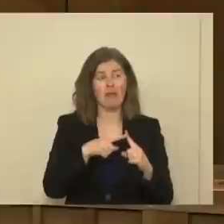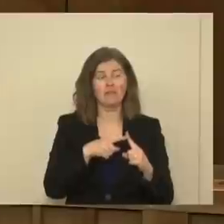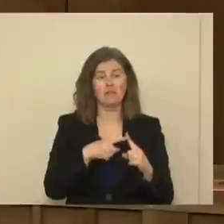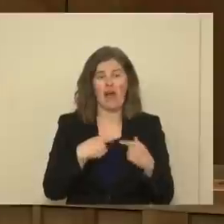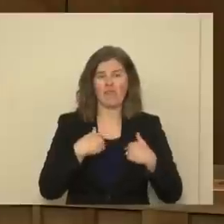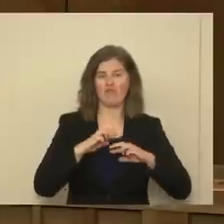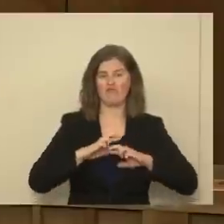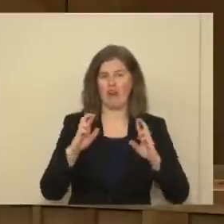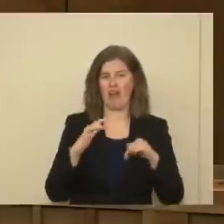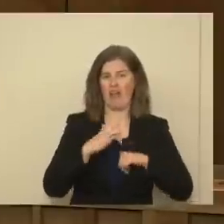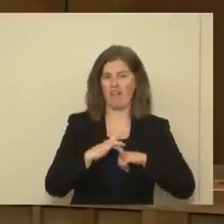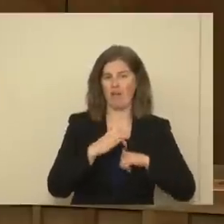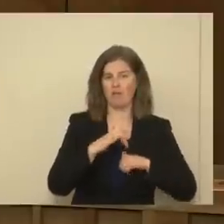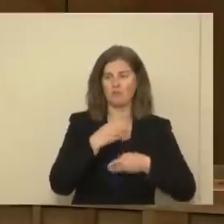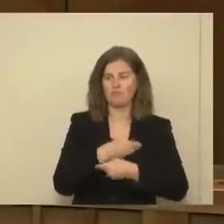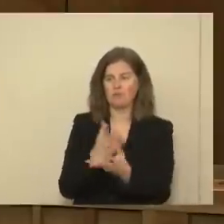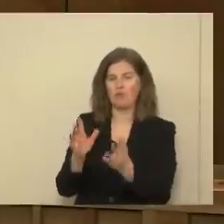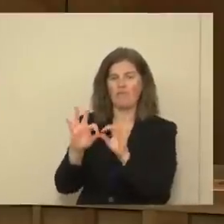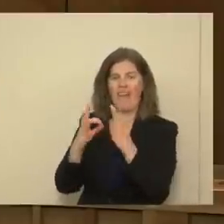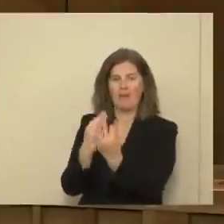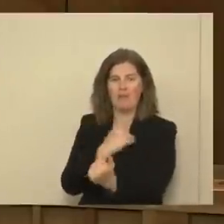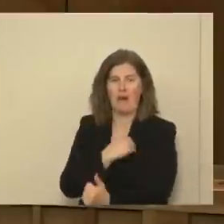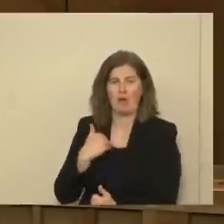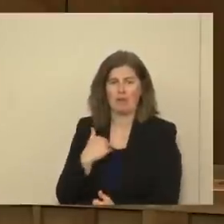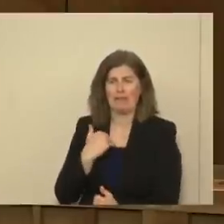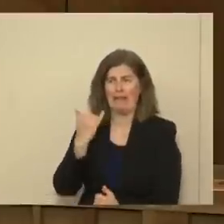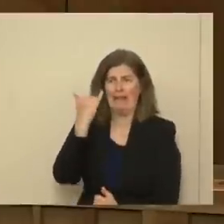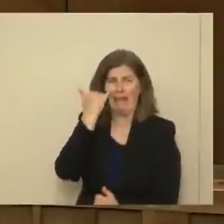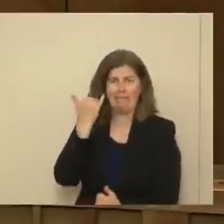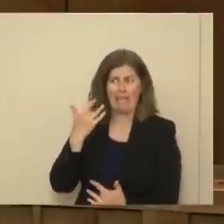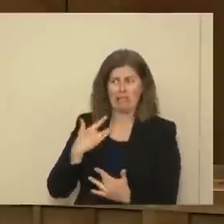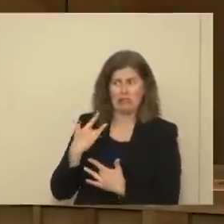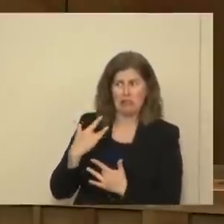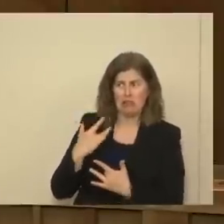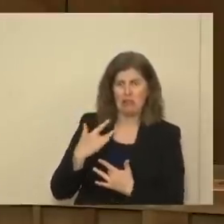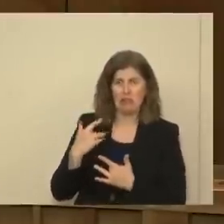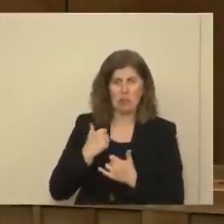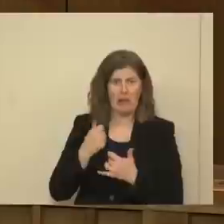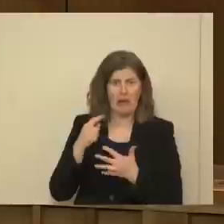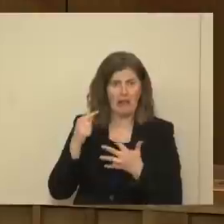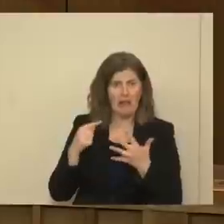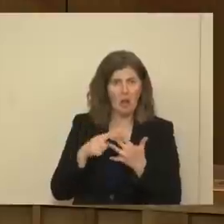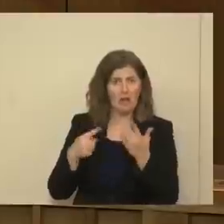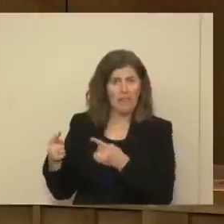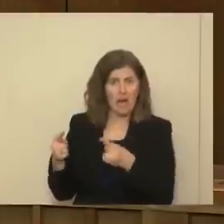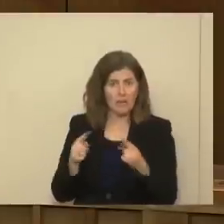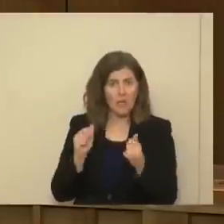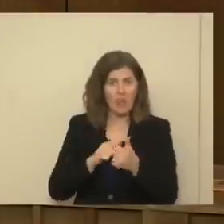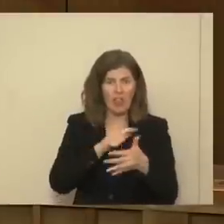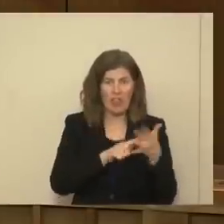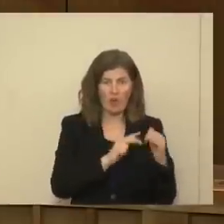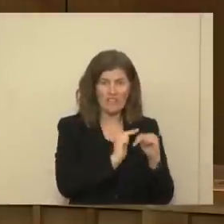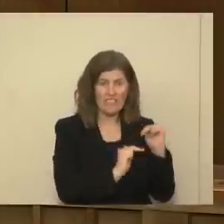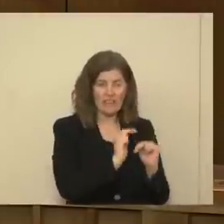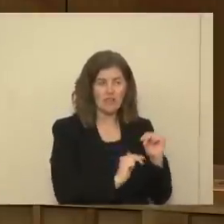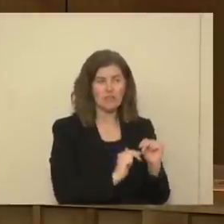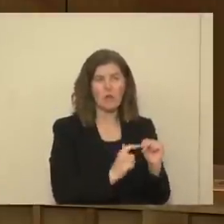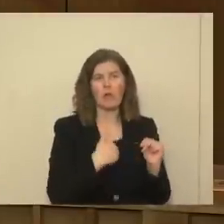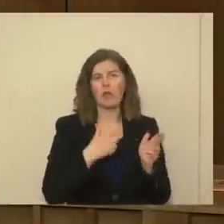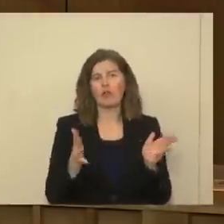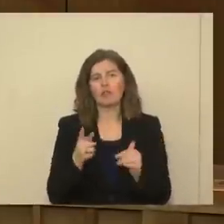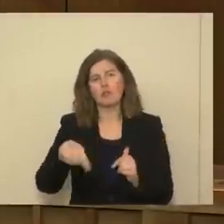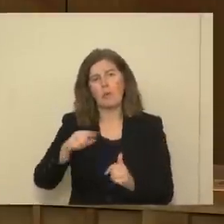available for family members. If we are having any concerns with anything that is going on with those facilities, we are